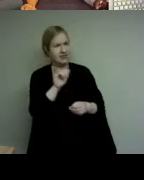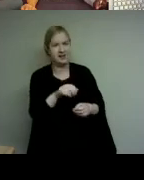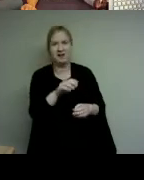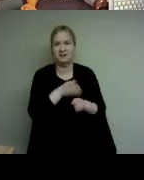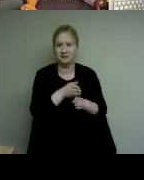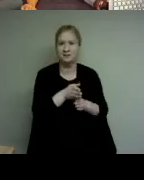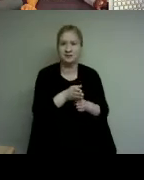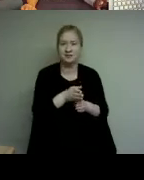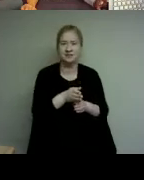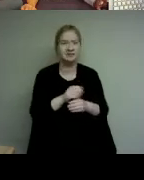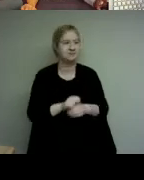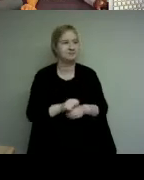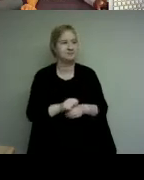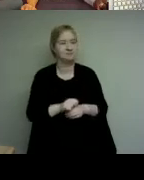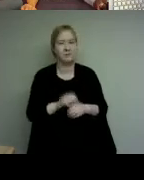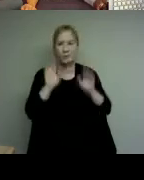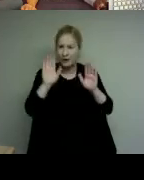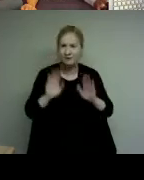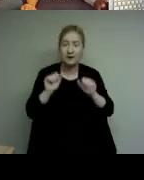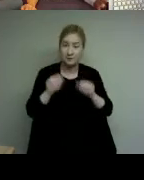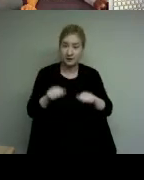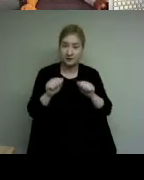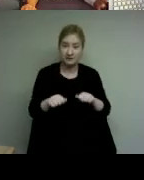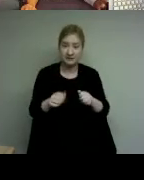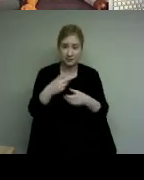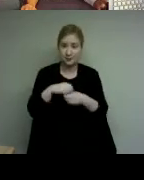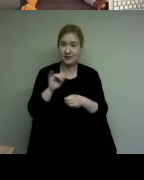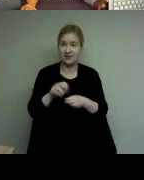possibilities right there in their own community